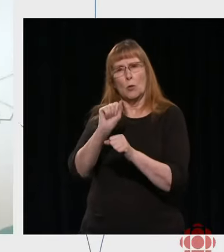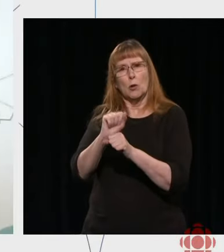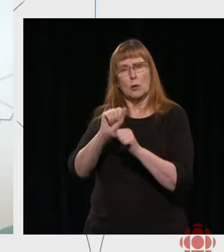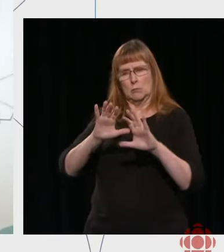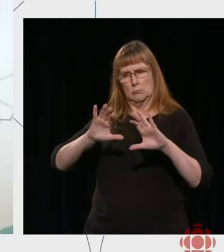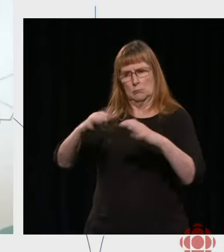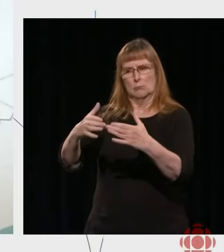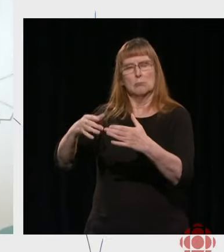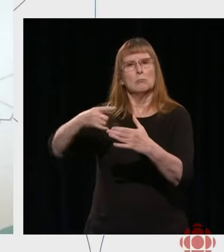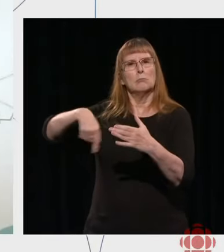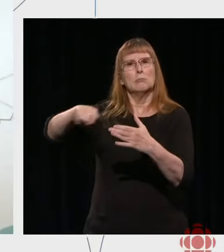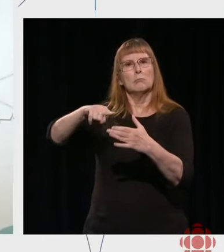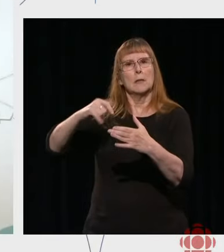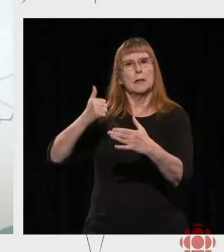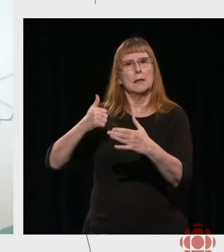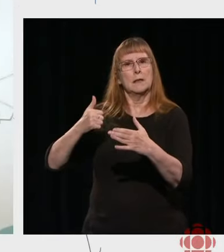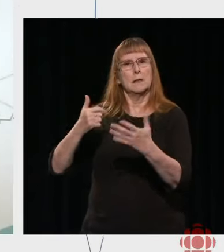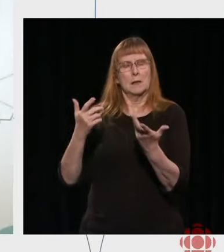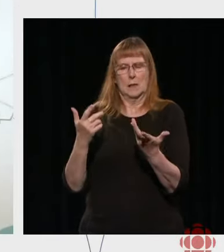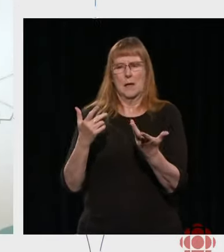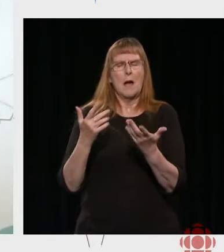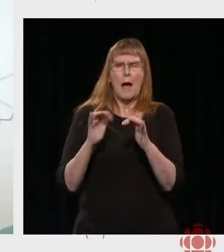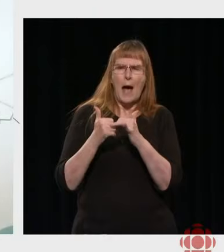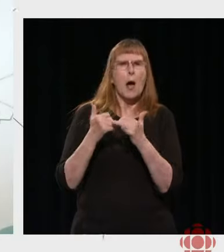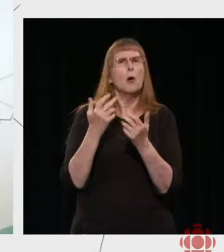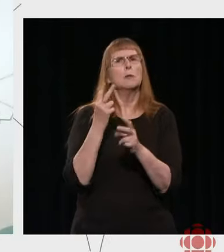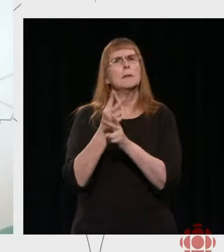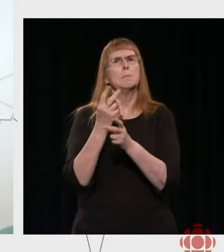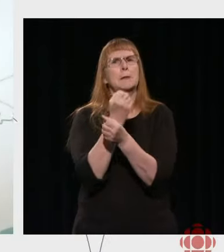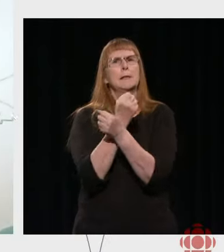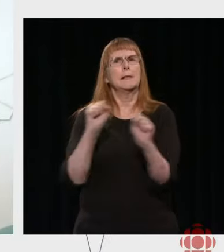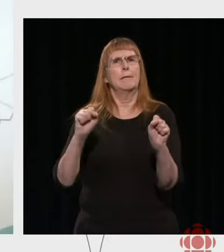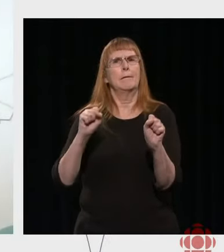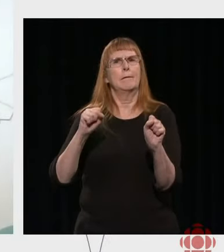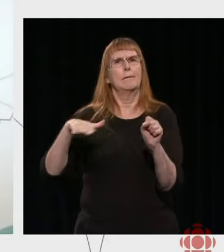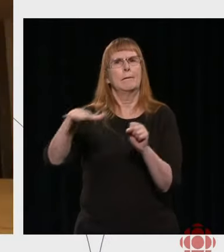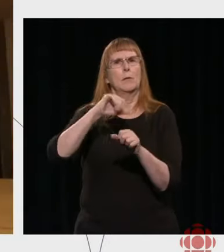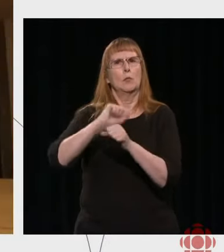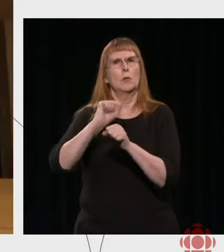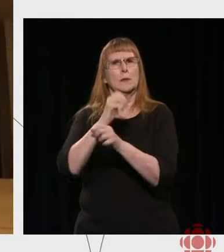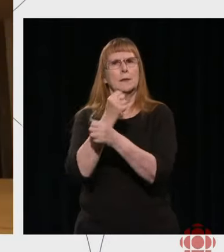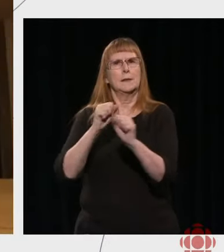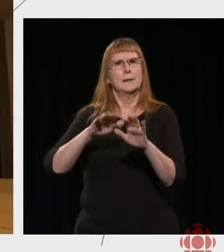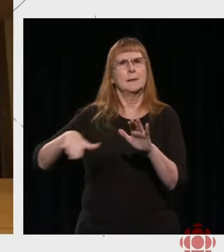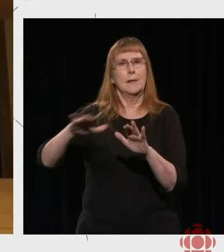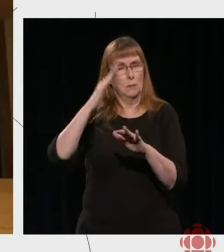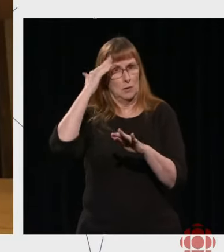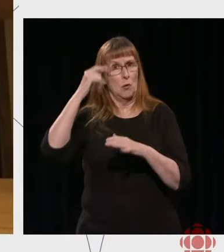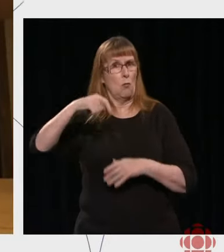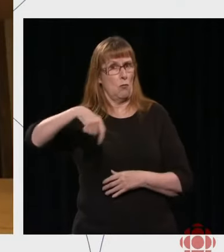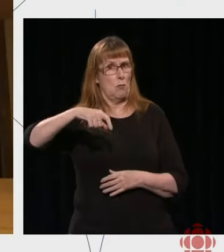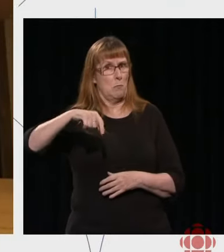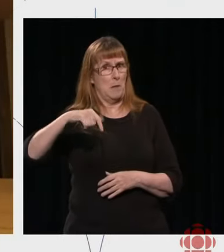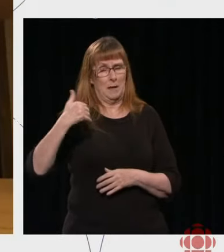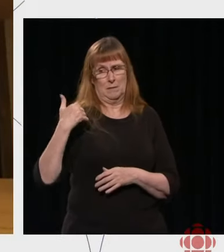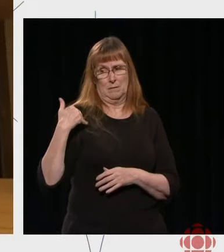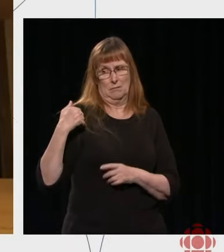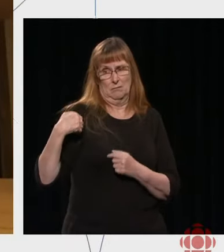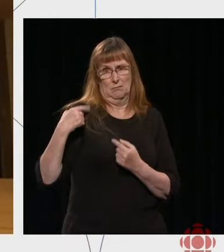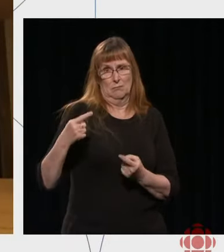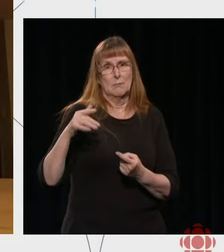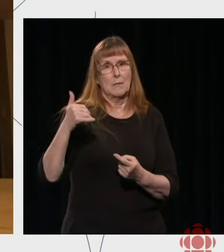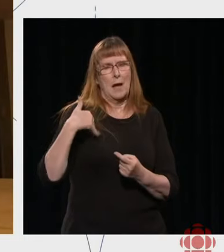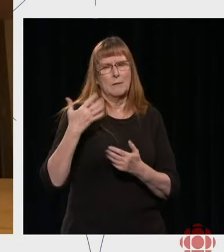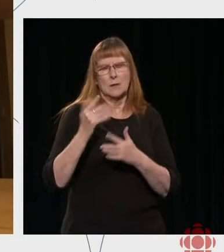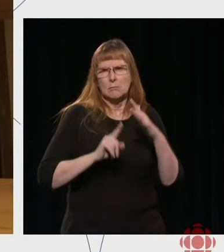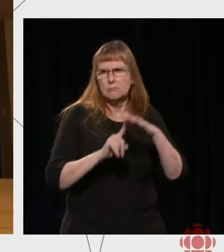sector in Quebec has been a victim of several incidences of harassment over the past little while.